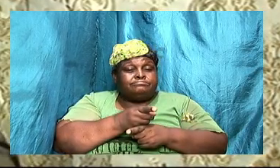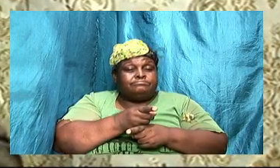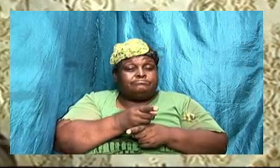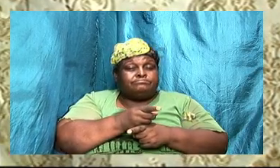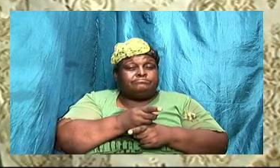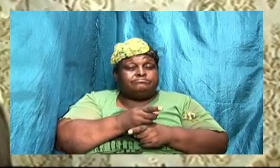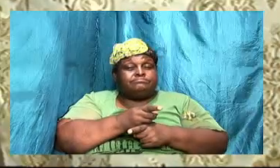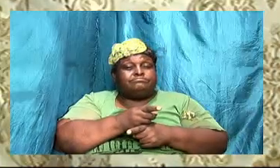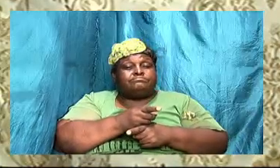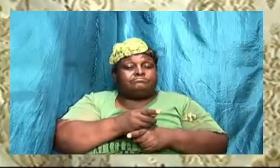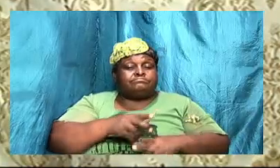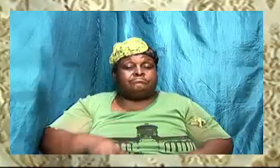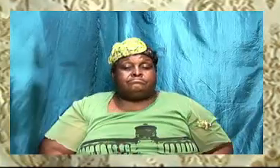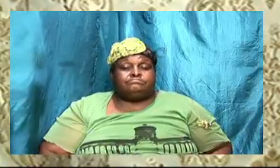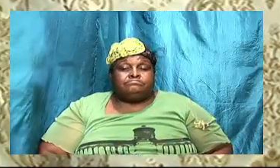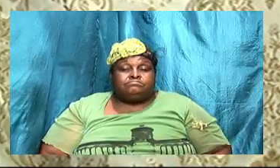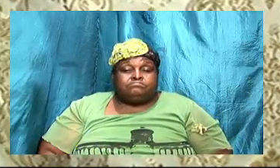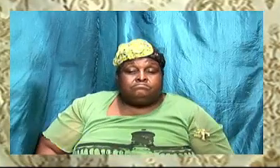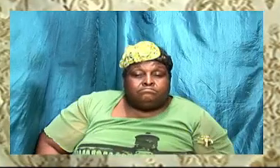two